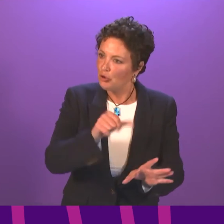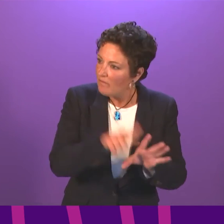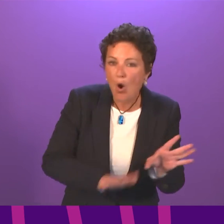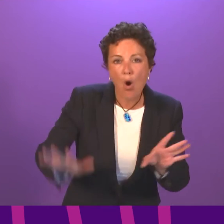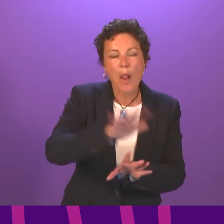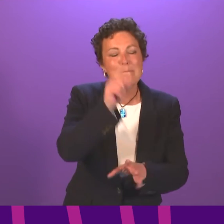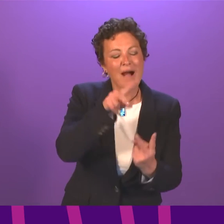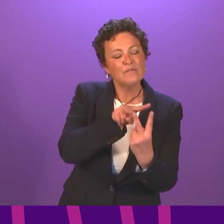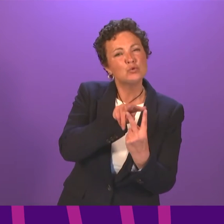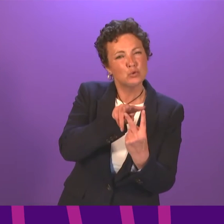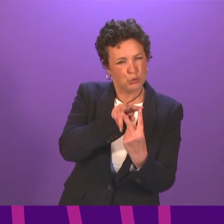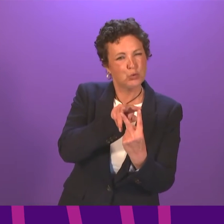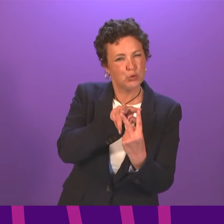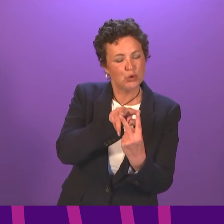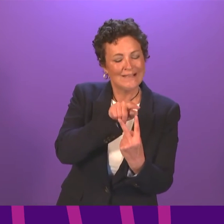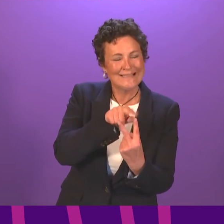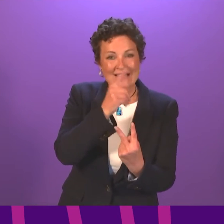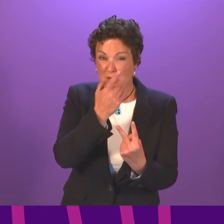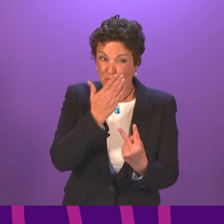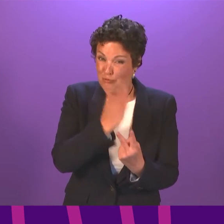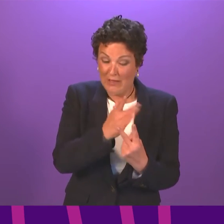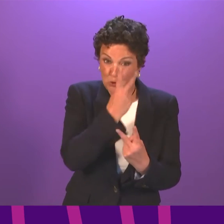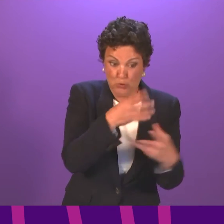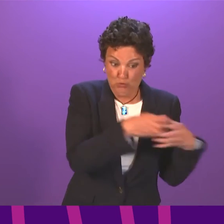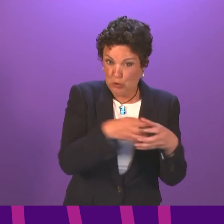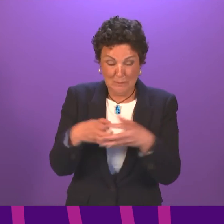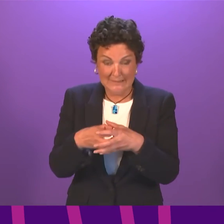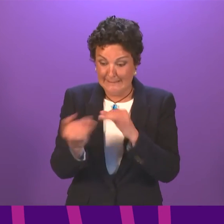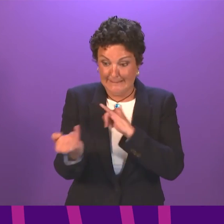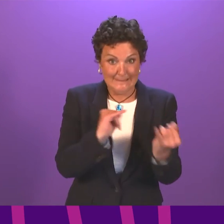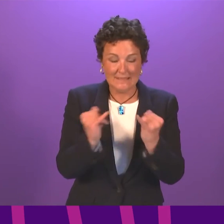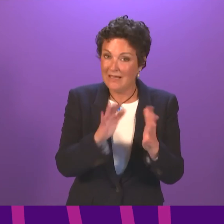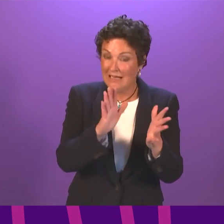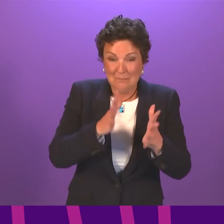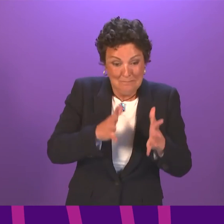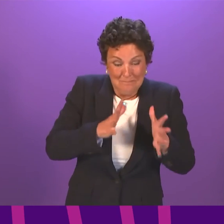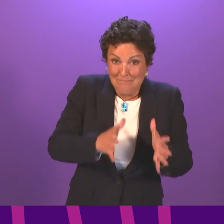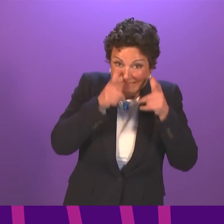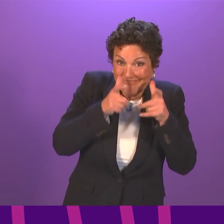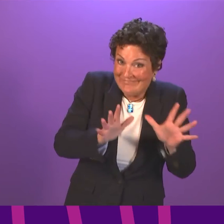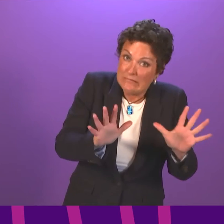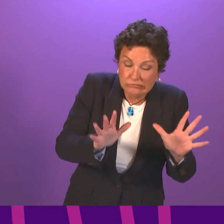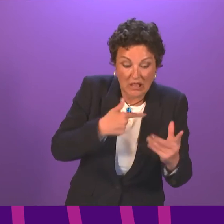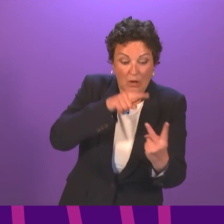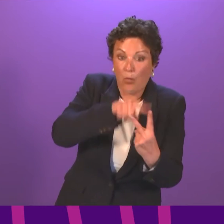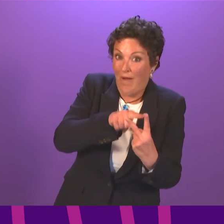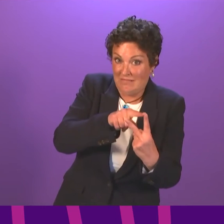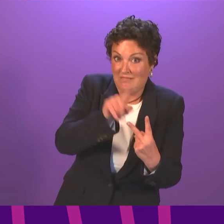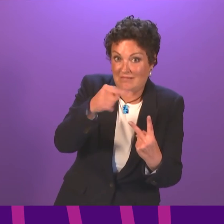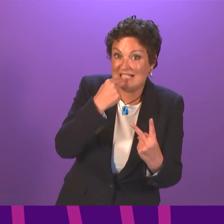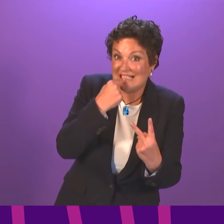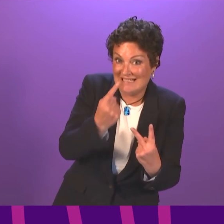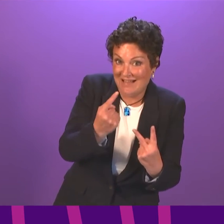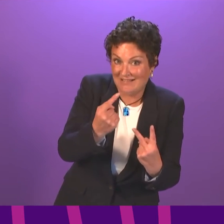two issues that have divided opinion and I understand that and great care has been taken. One is on the no detriment versus